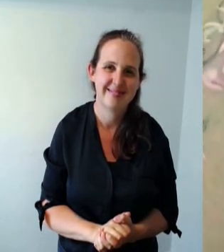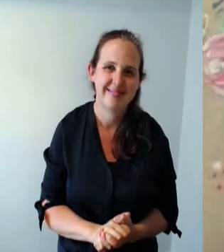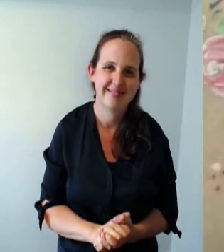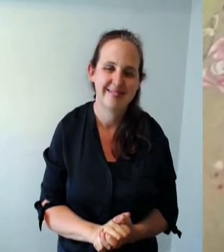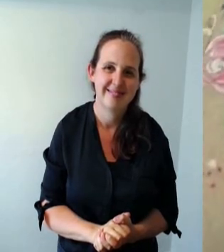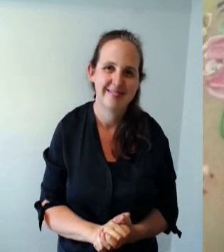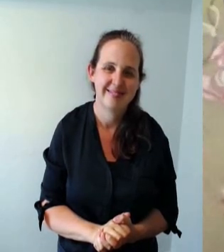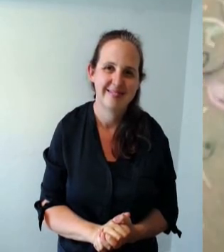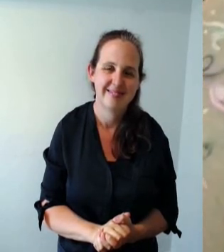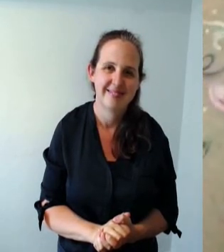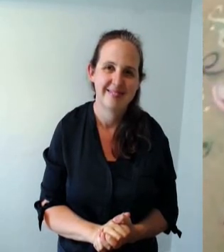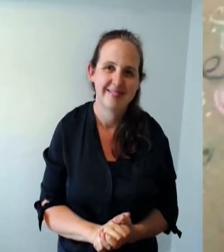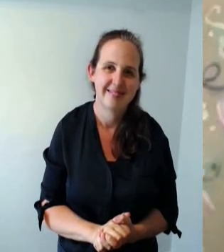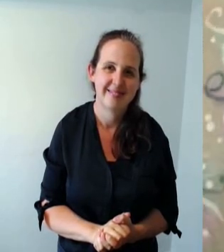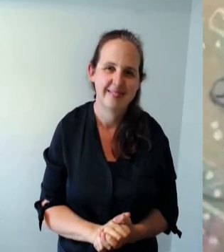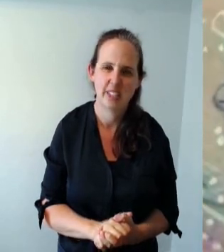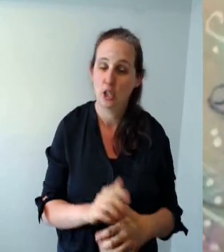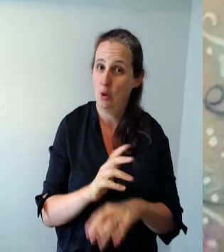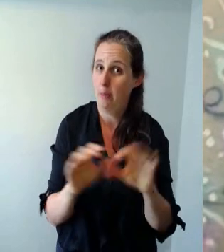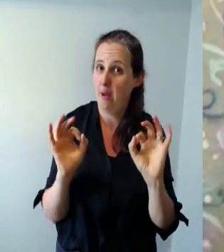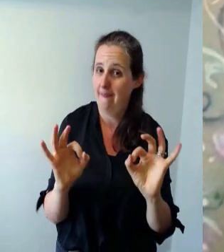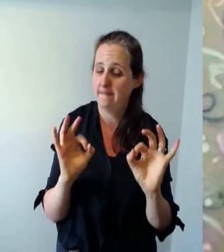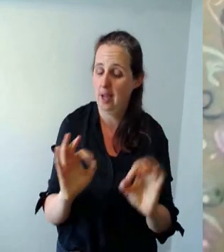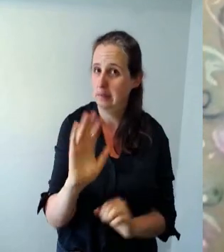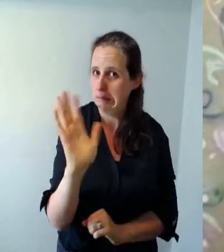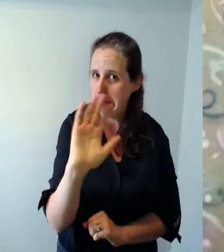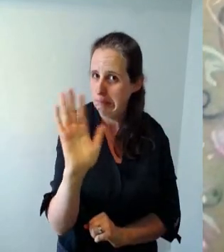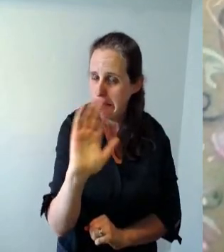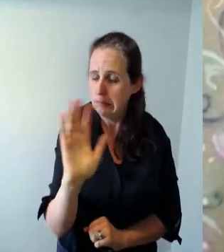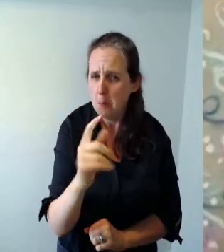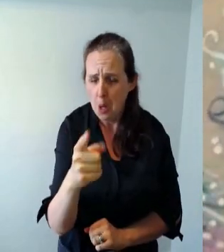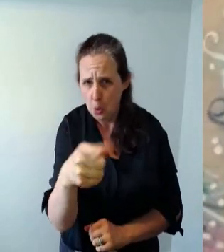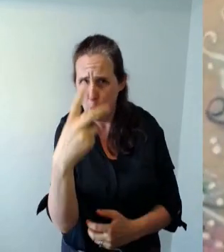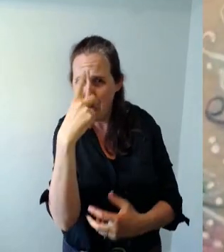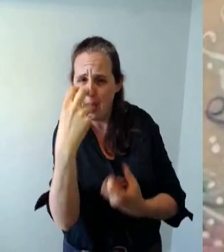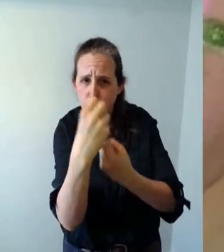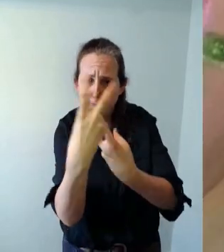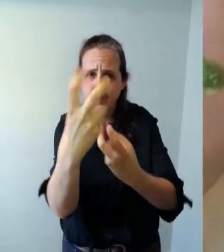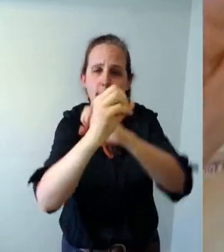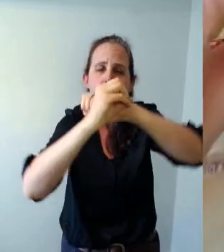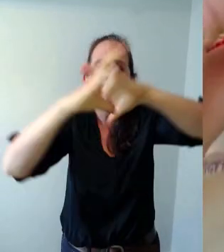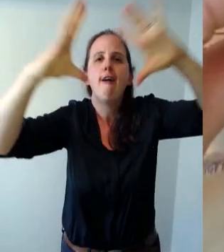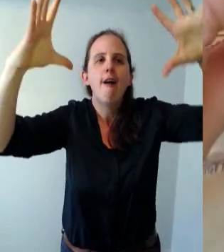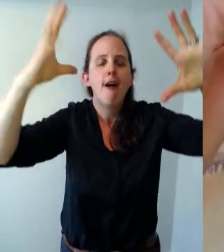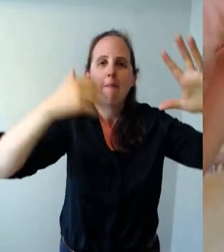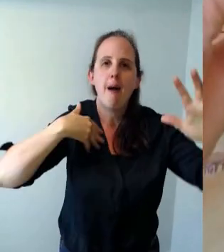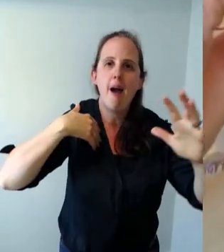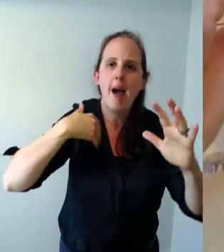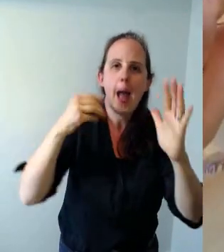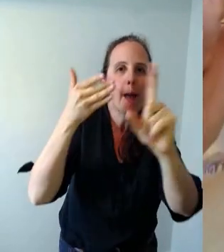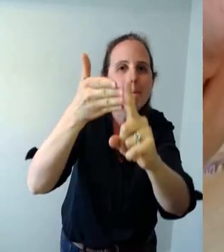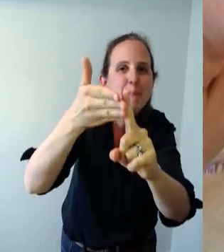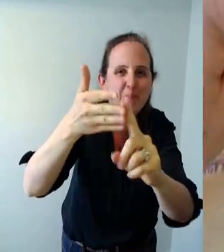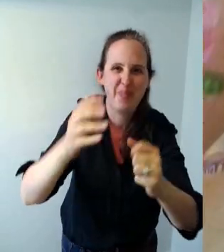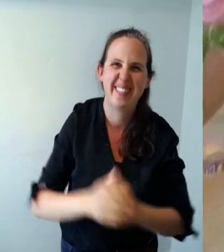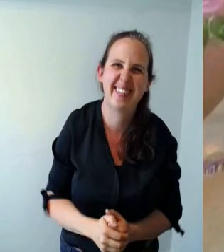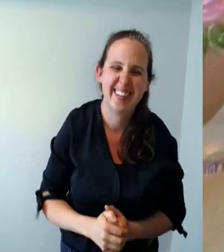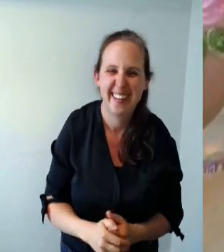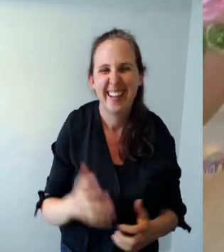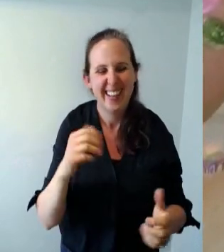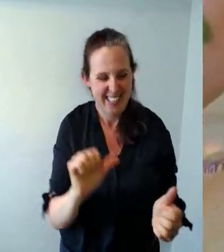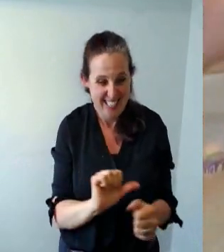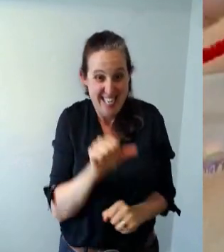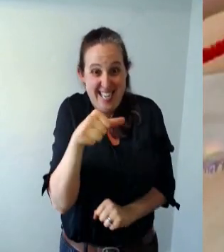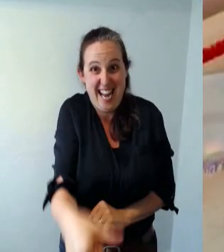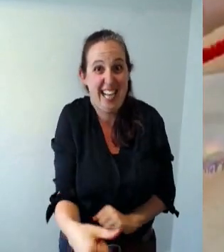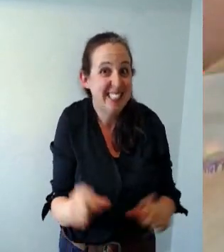so far from perfect i think you get the gist of it next our little dragonfly is